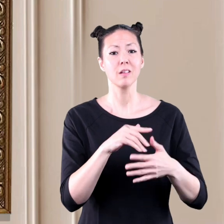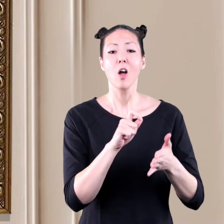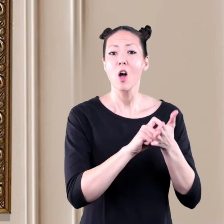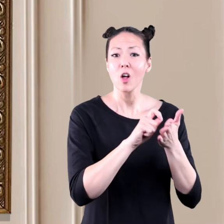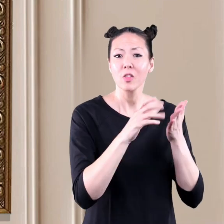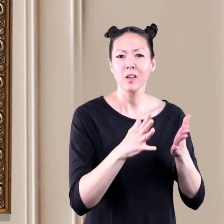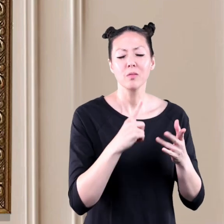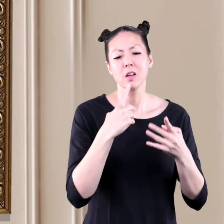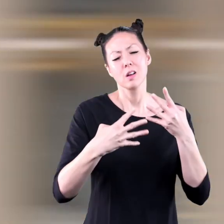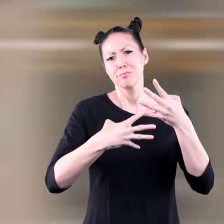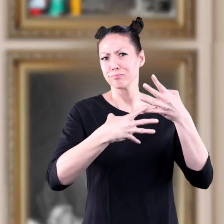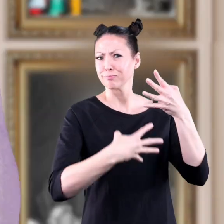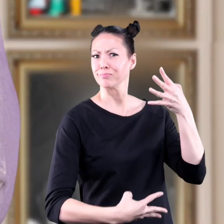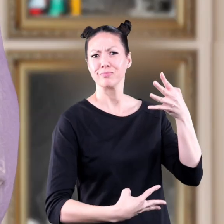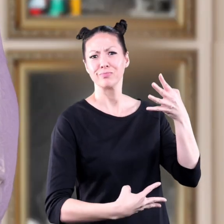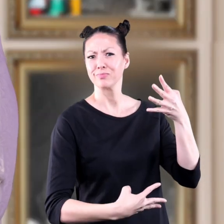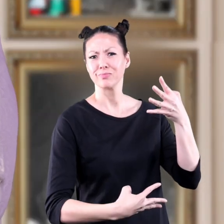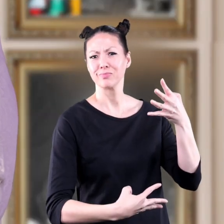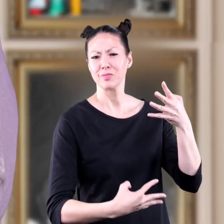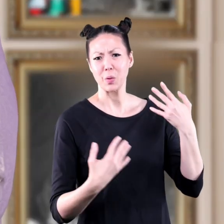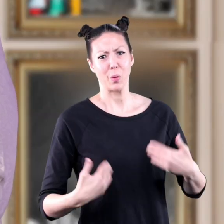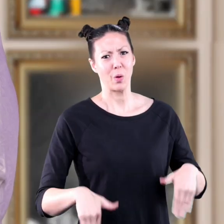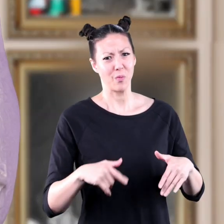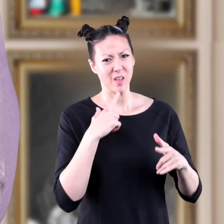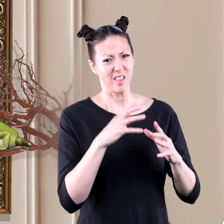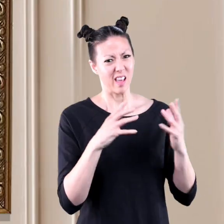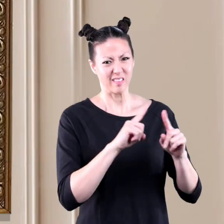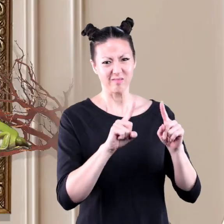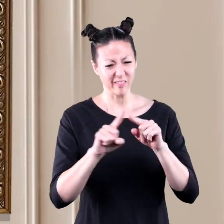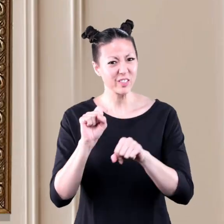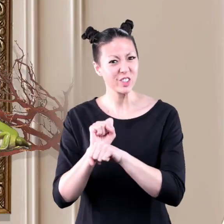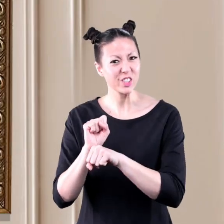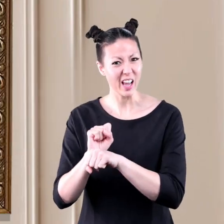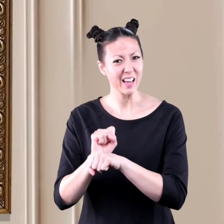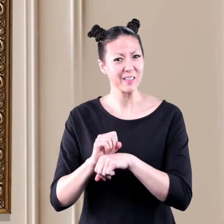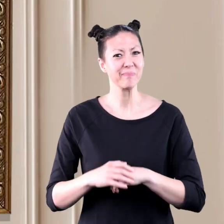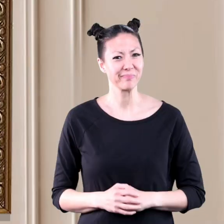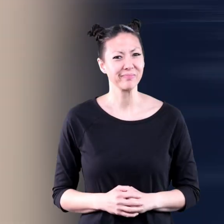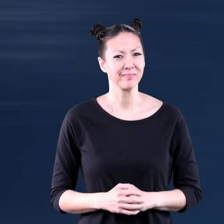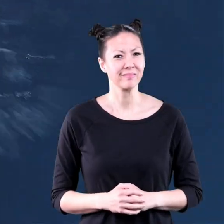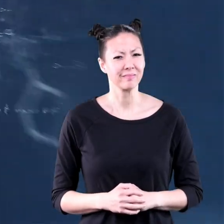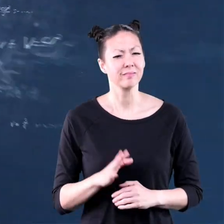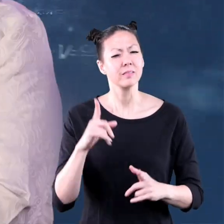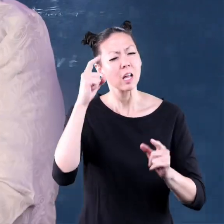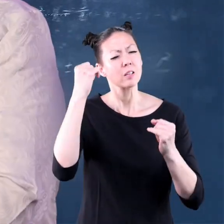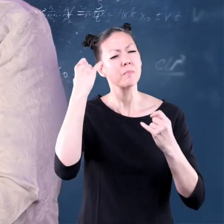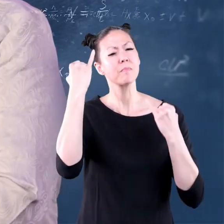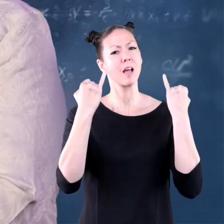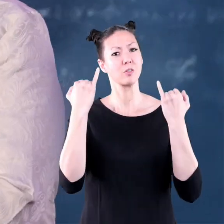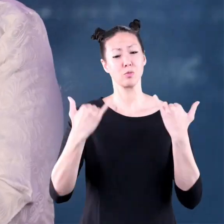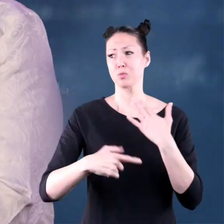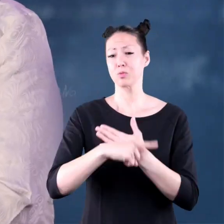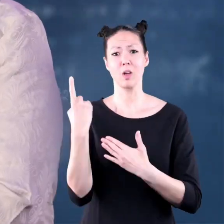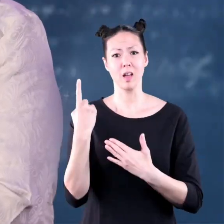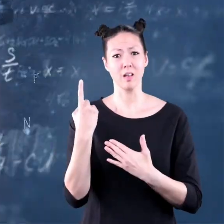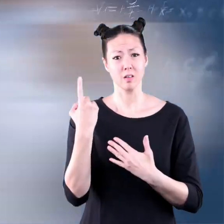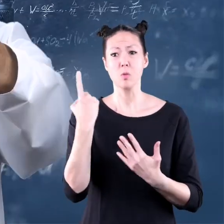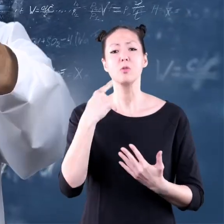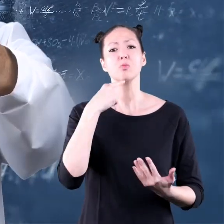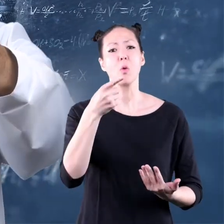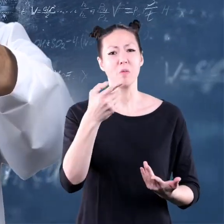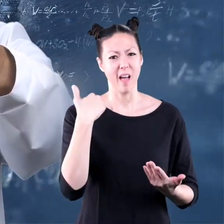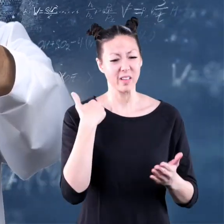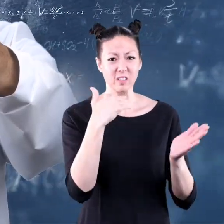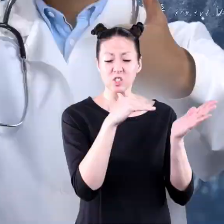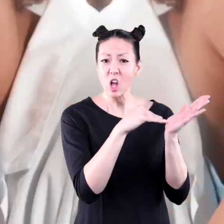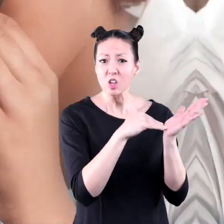author, and much more. Whew! That's a lot of different jobs. Can you imagine today if you told someone you were